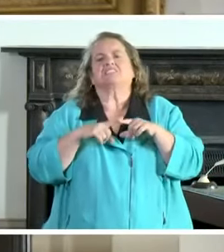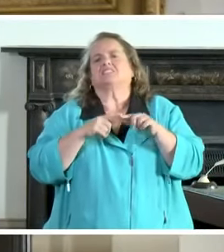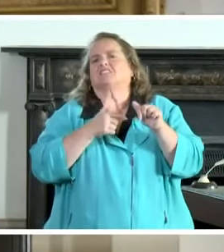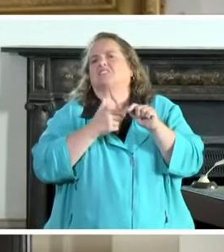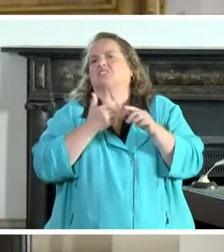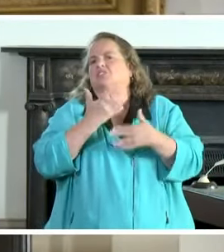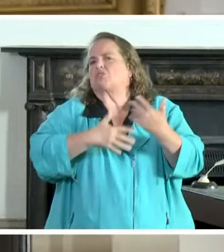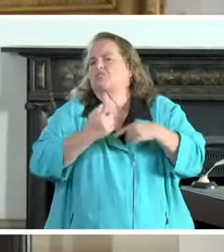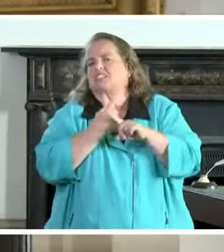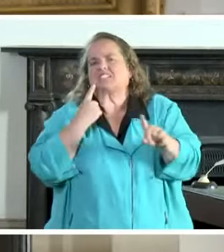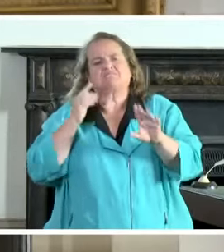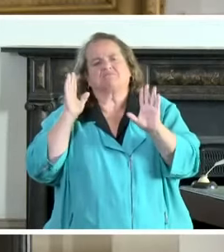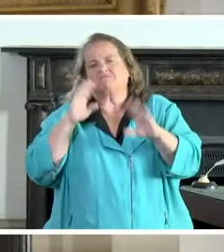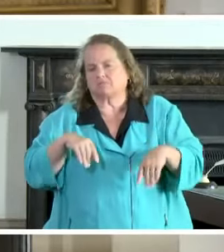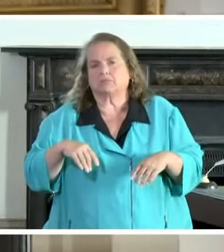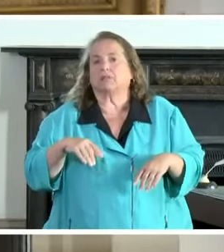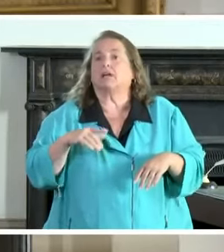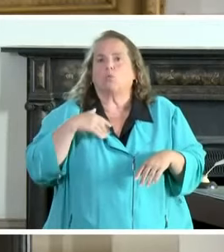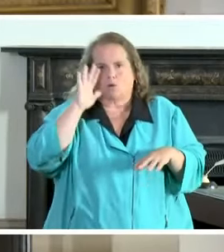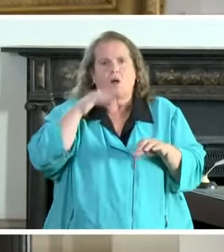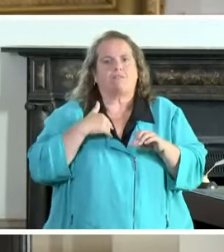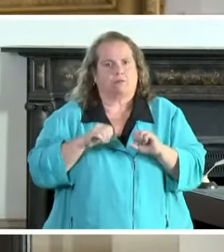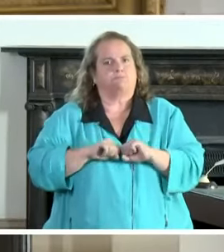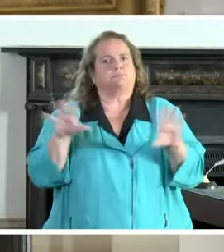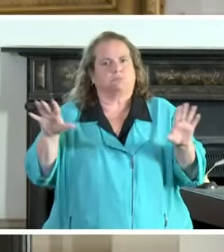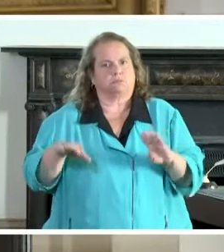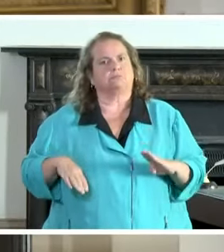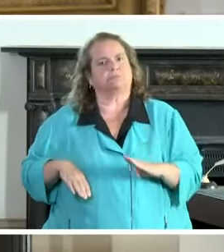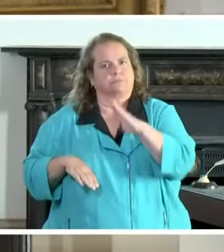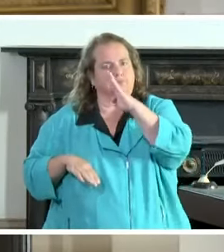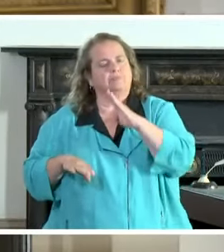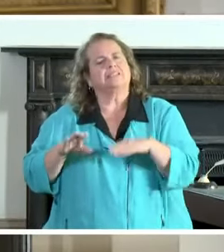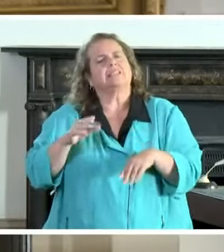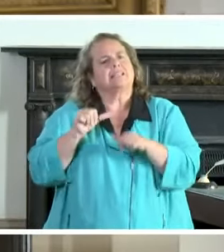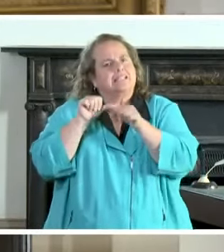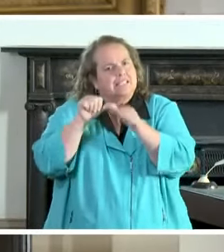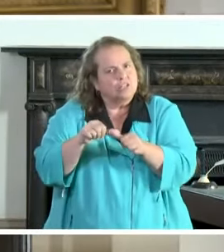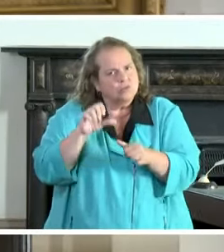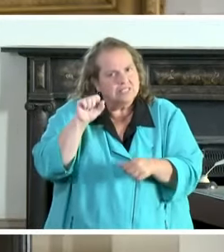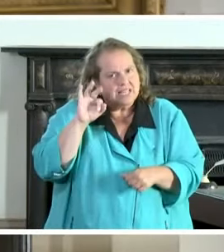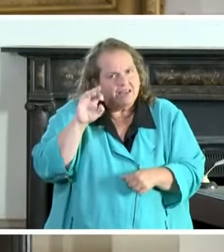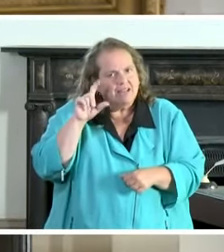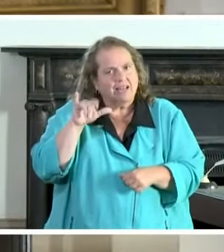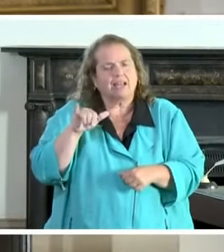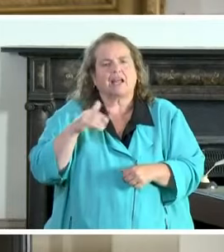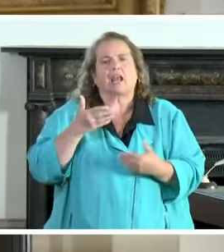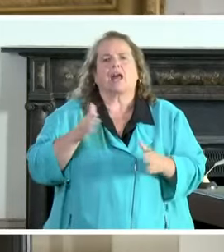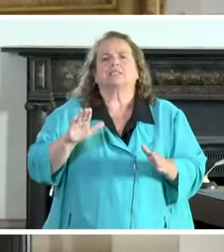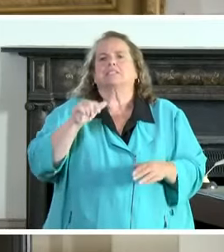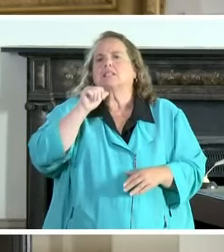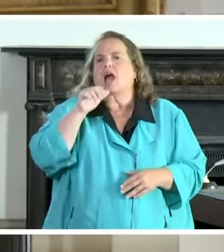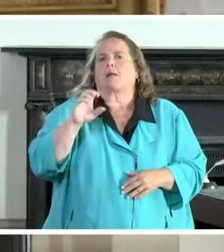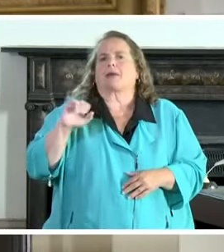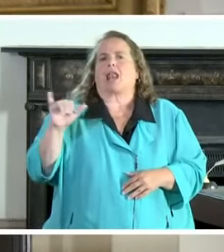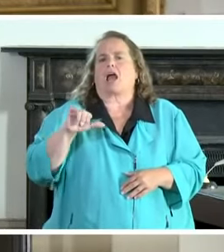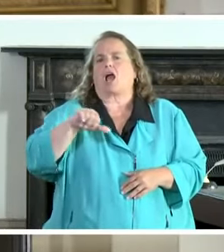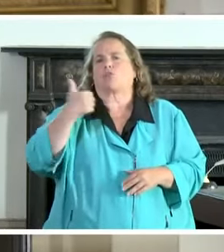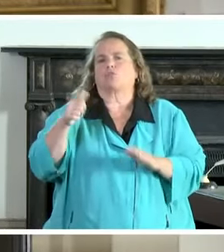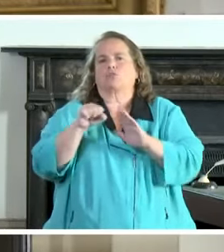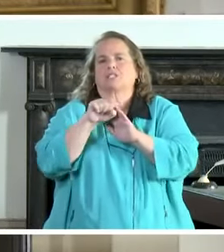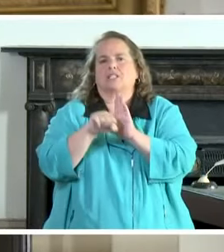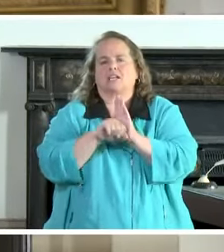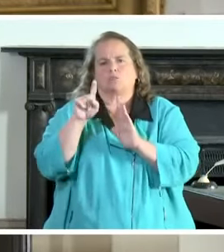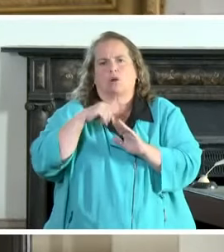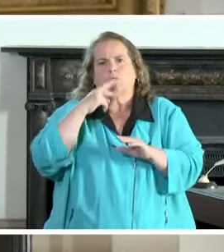thing let's continue to do this safely let's not be the states that right now we are seeing huge huge case